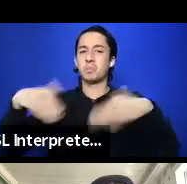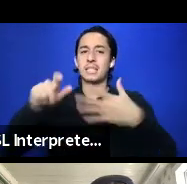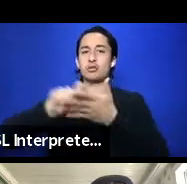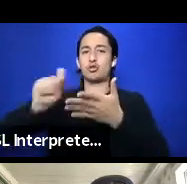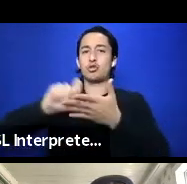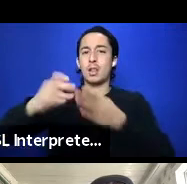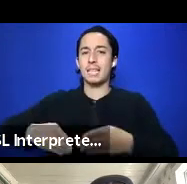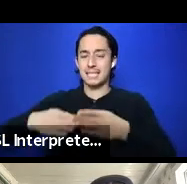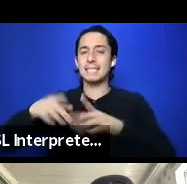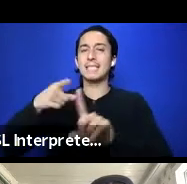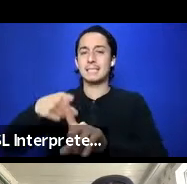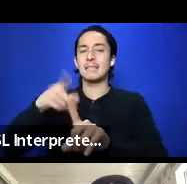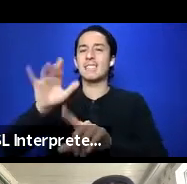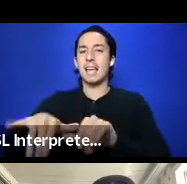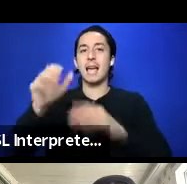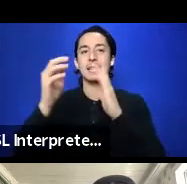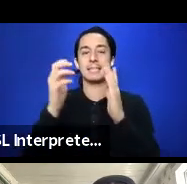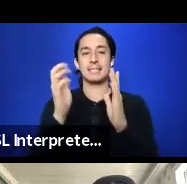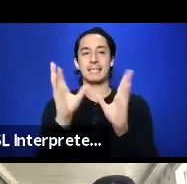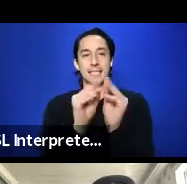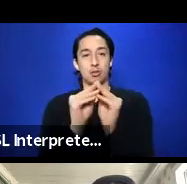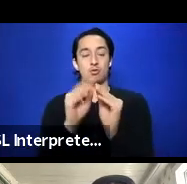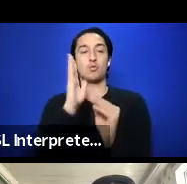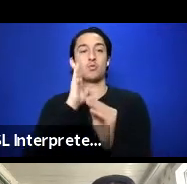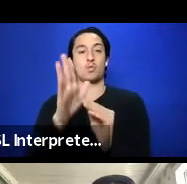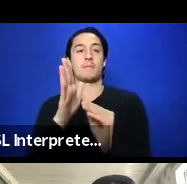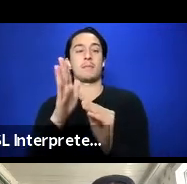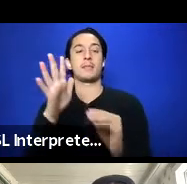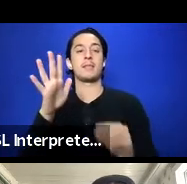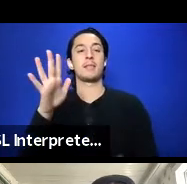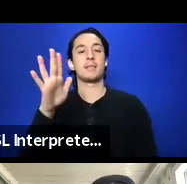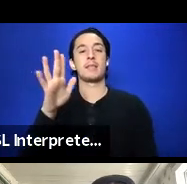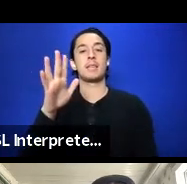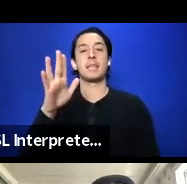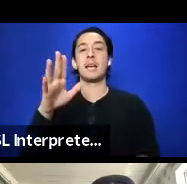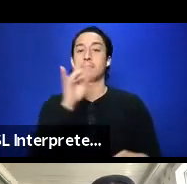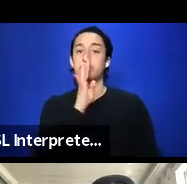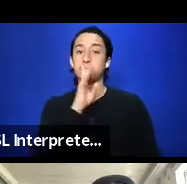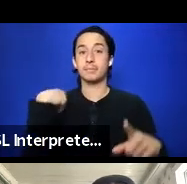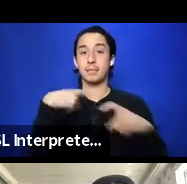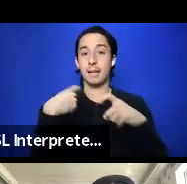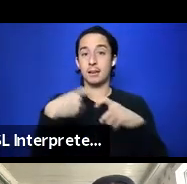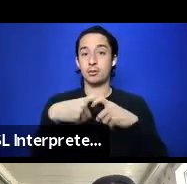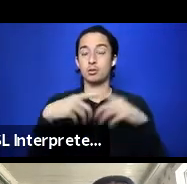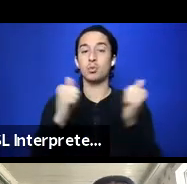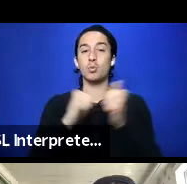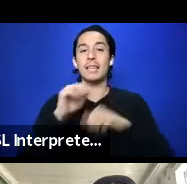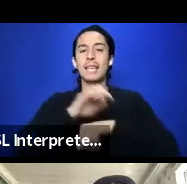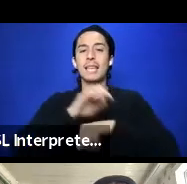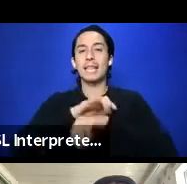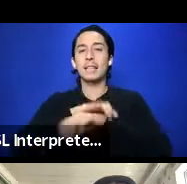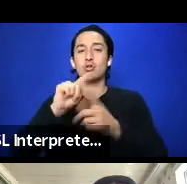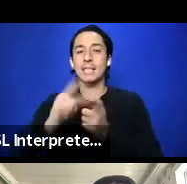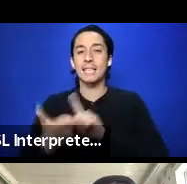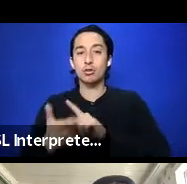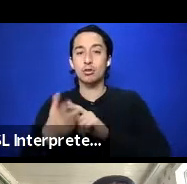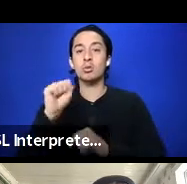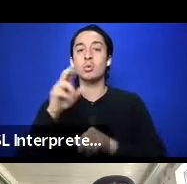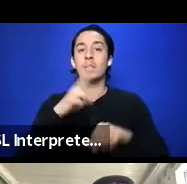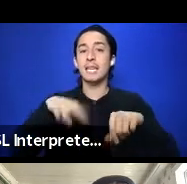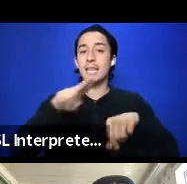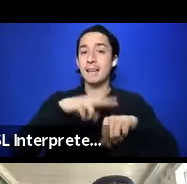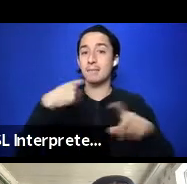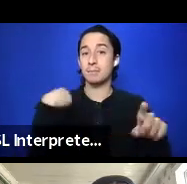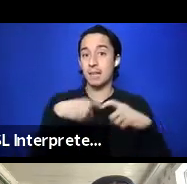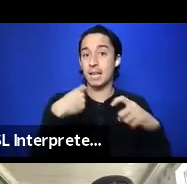that session is going to be in Spanish with English translation. So native Spanish speakers, please